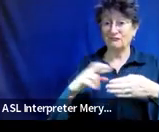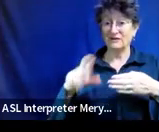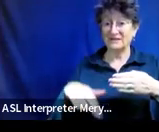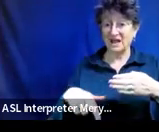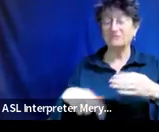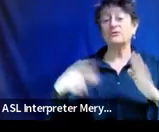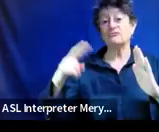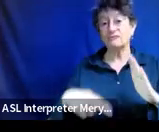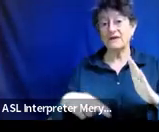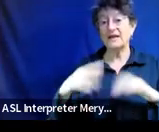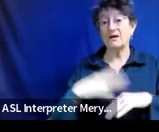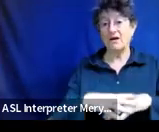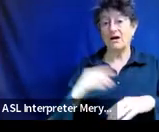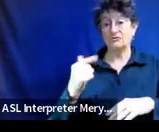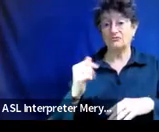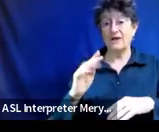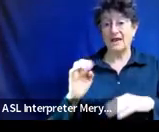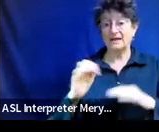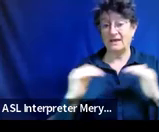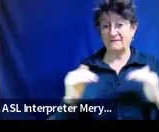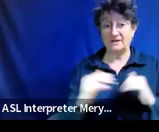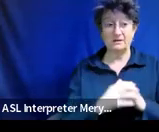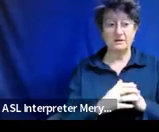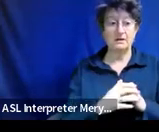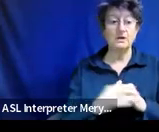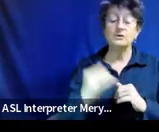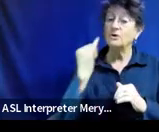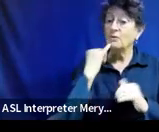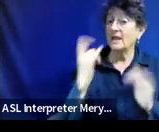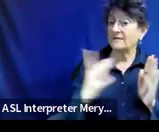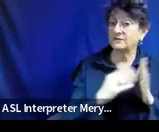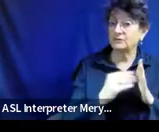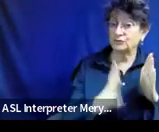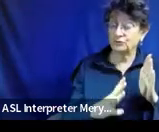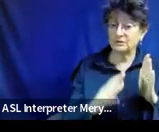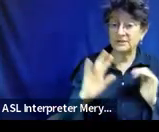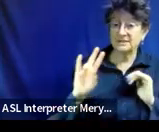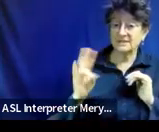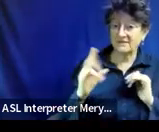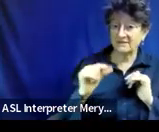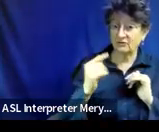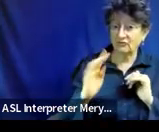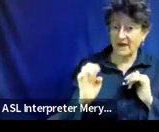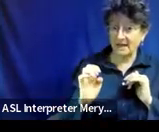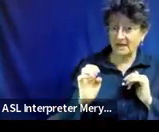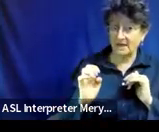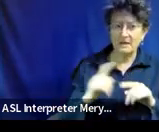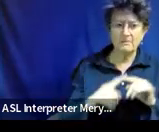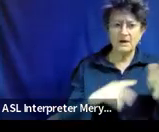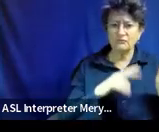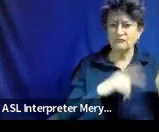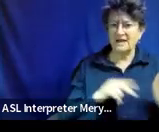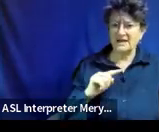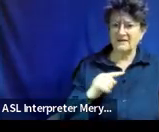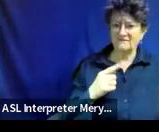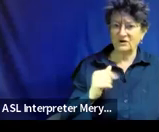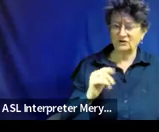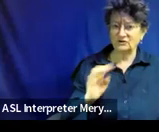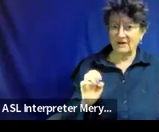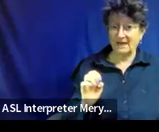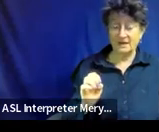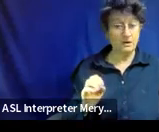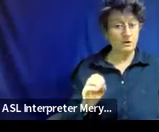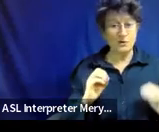So if Bill is in seventh grade and reading at a first grade level, right, there is no teacher in the